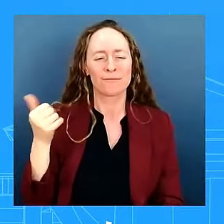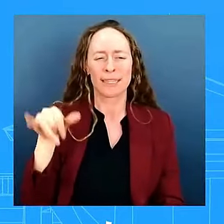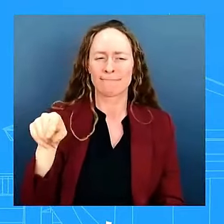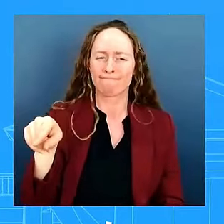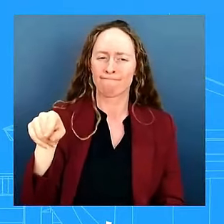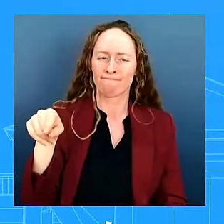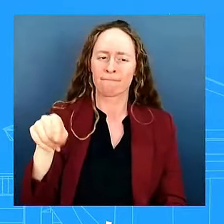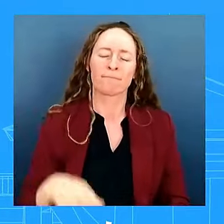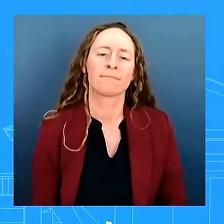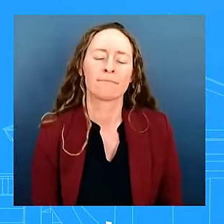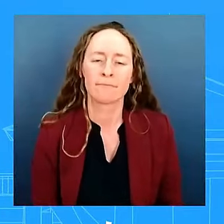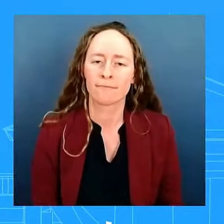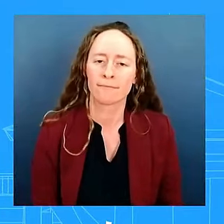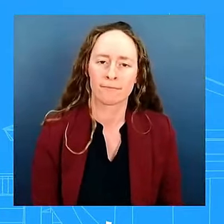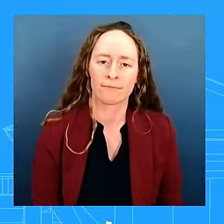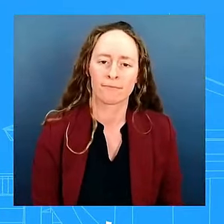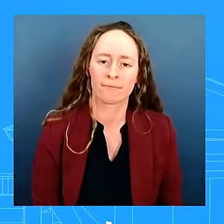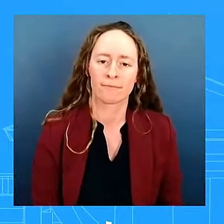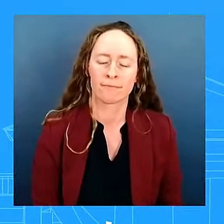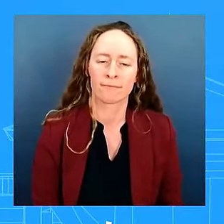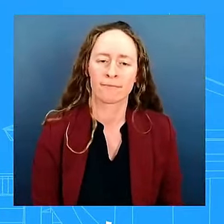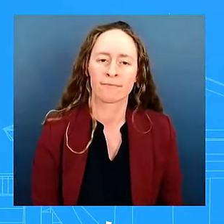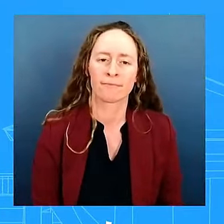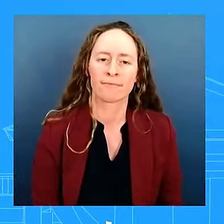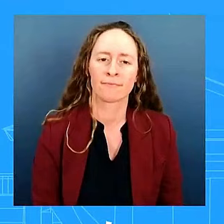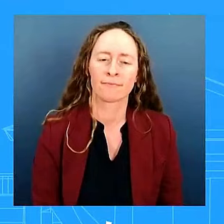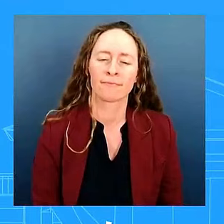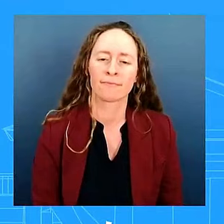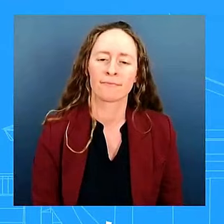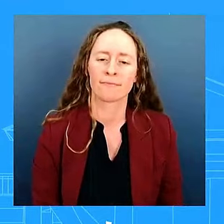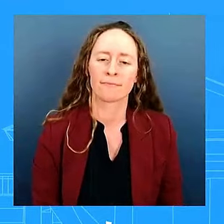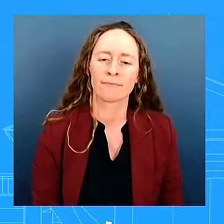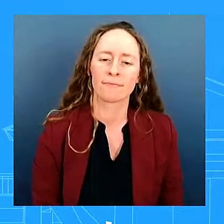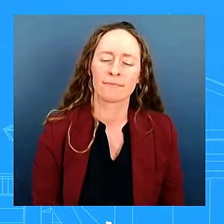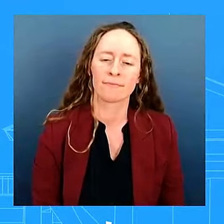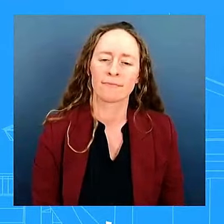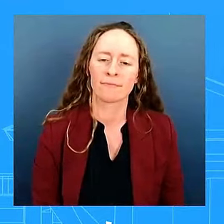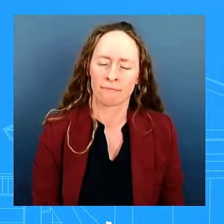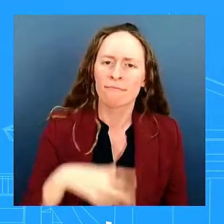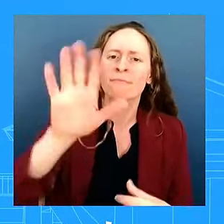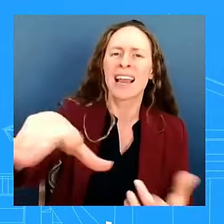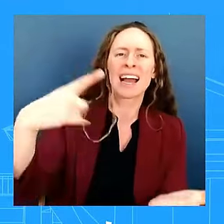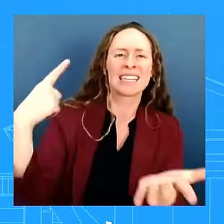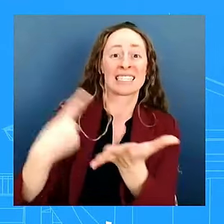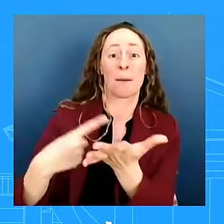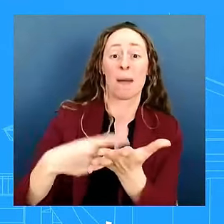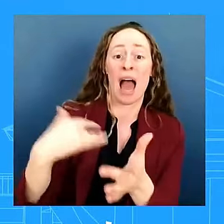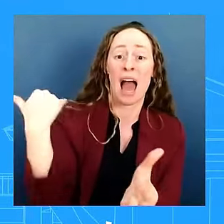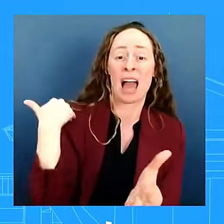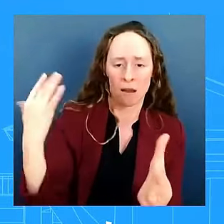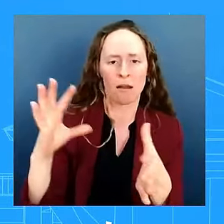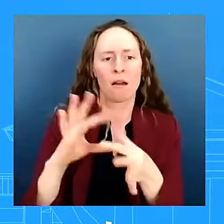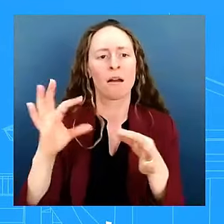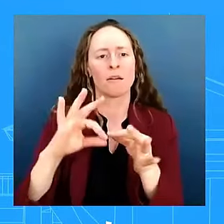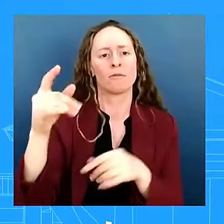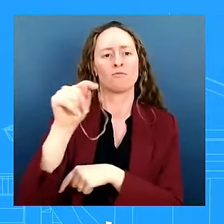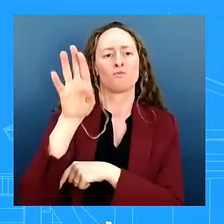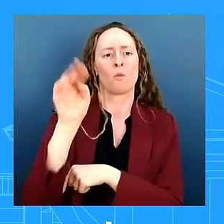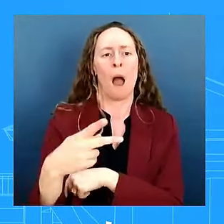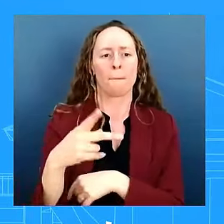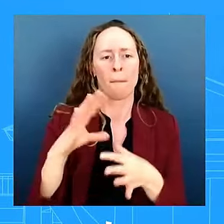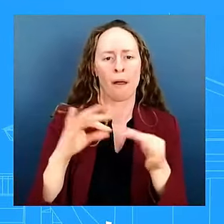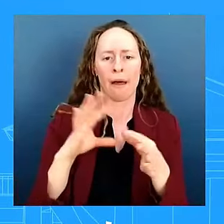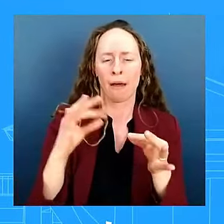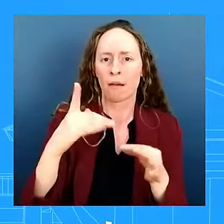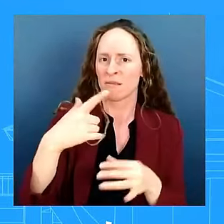during the debate trump spread false claims and lies about immigrants eating pets in springfield ohio